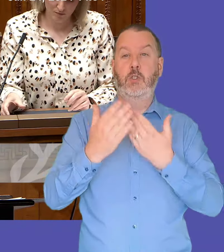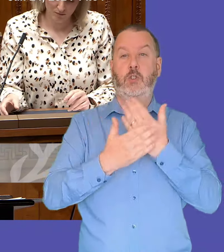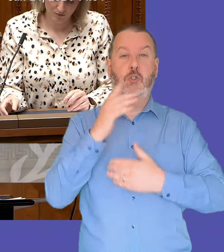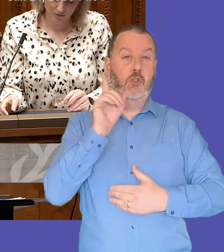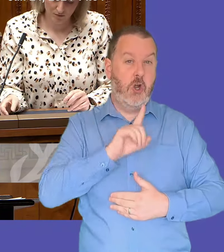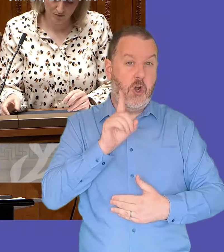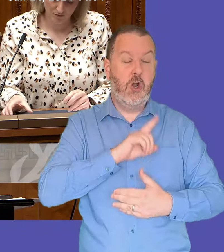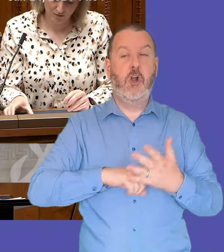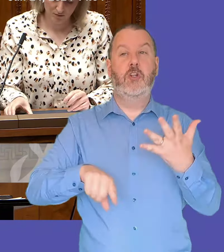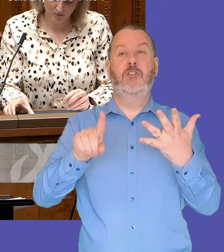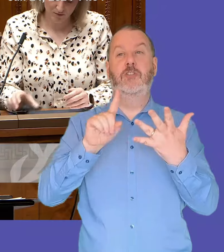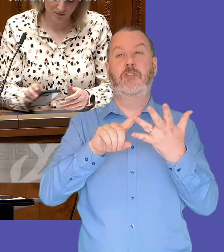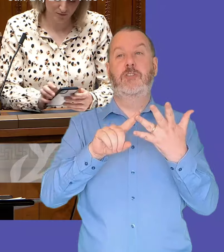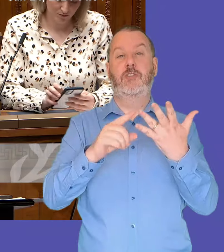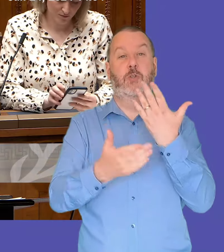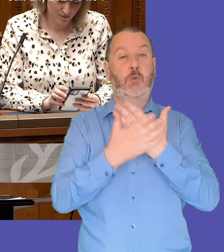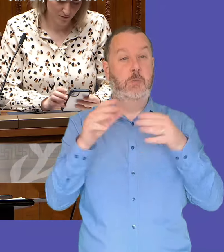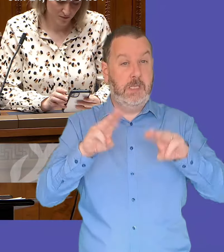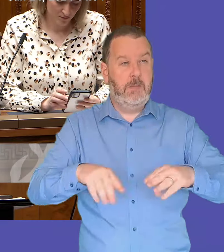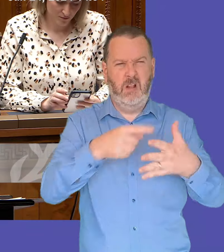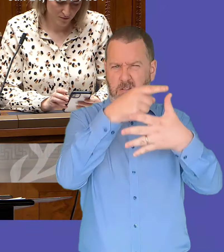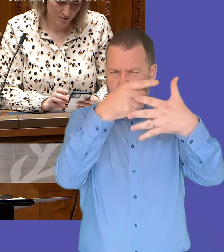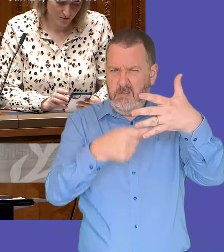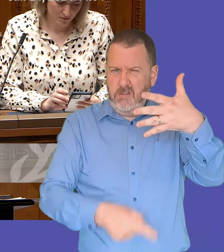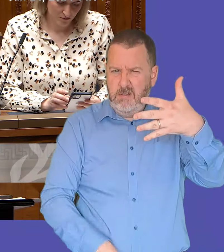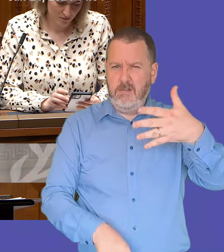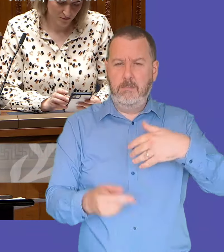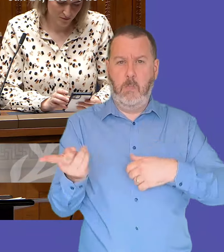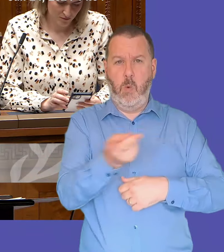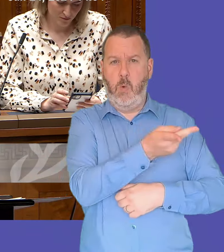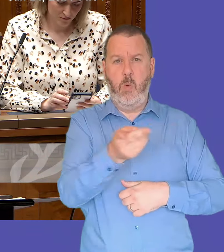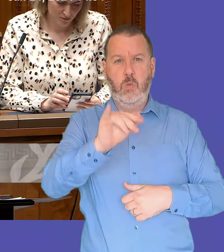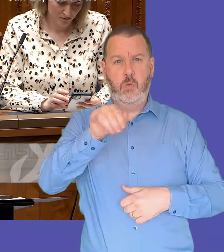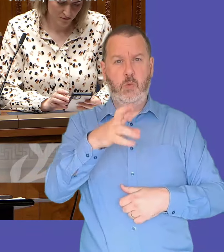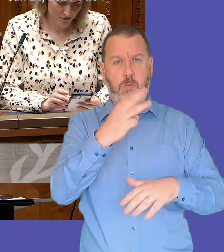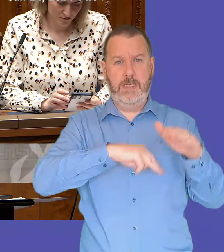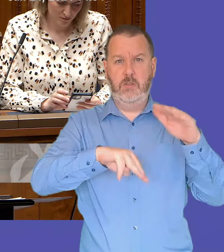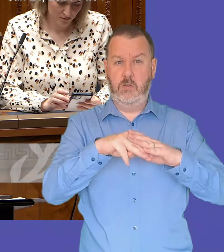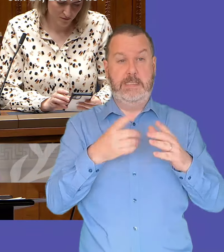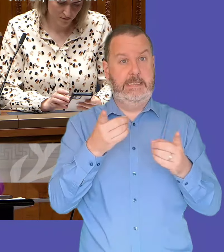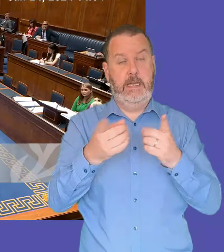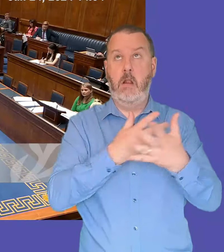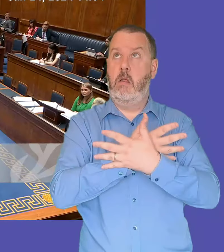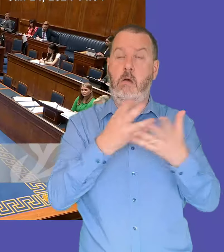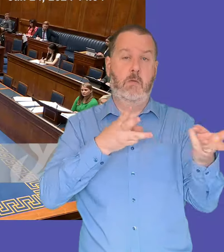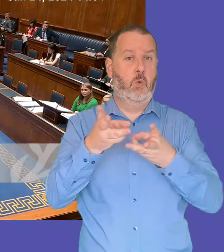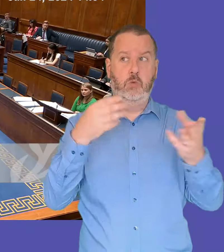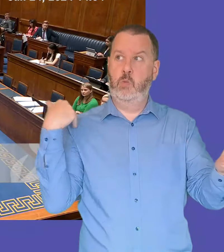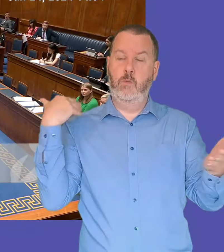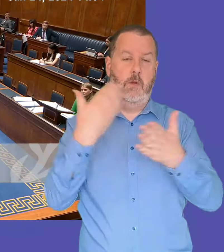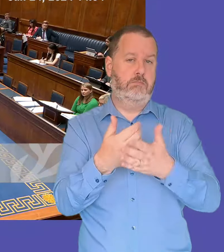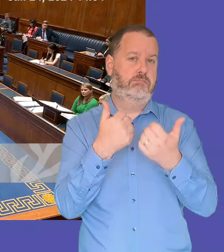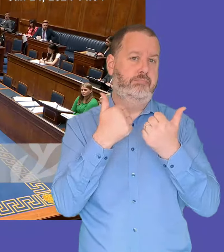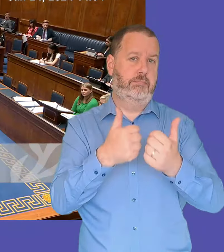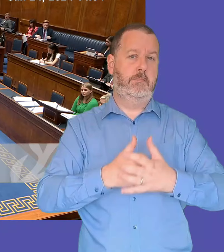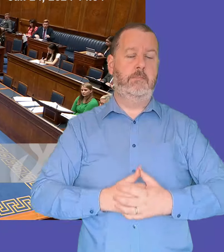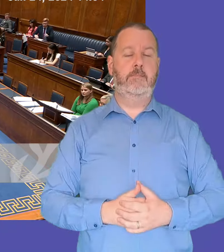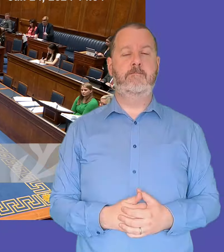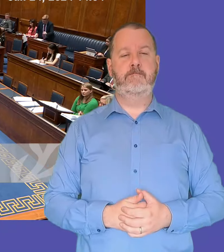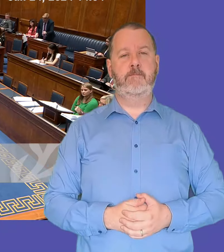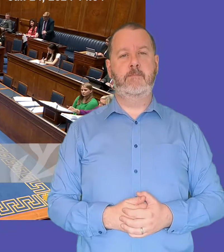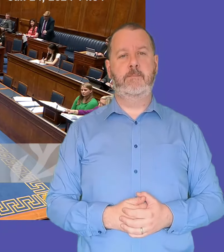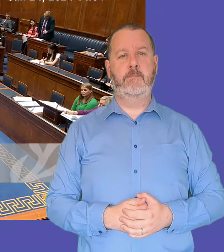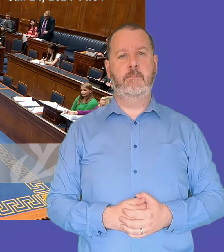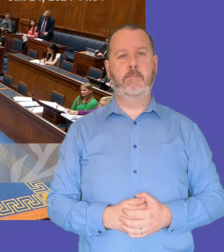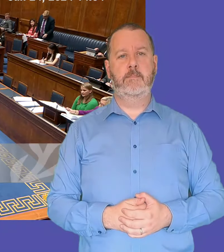very positive engagement i think and both ministers have been engaged with to write their tenure and offers call donia mccrossan